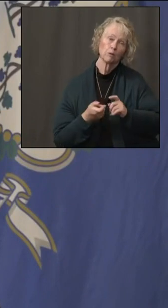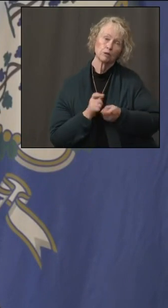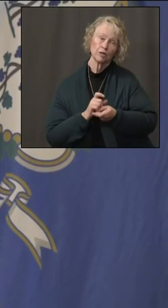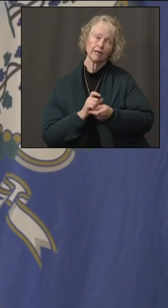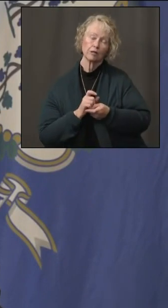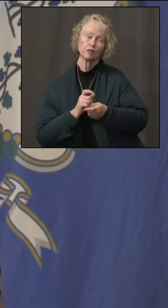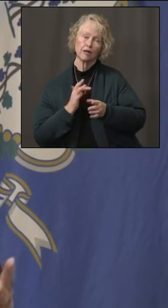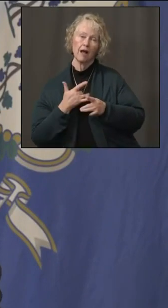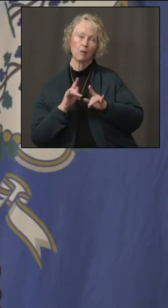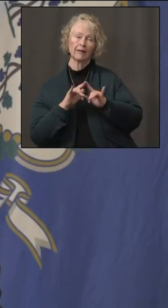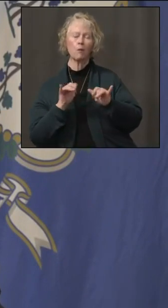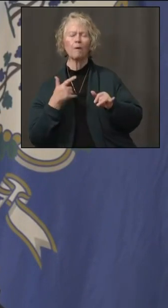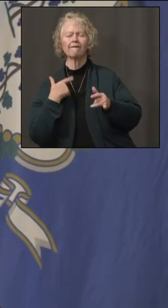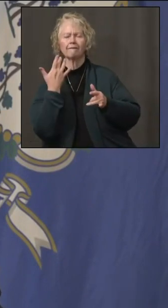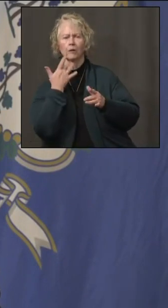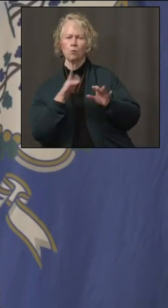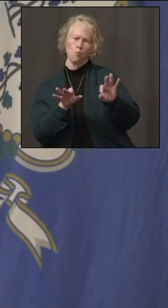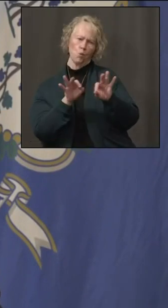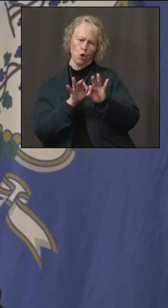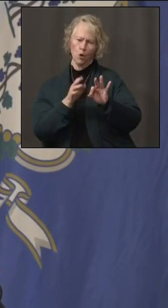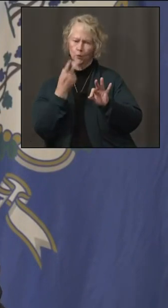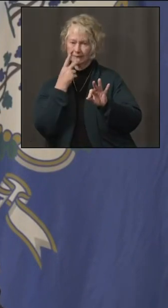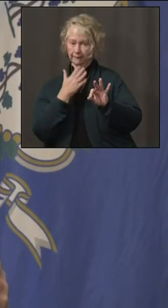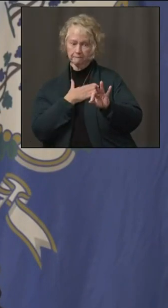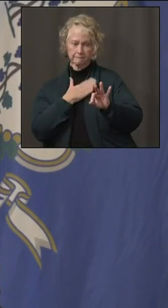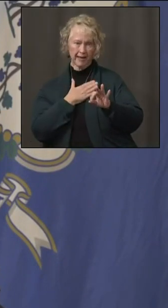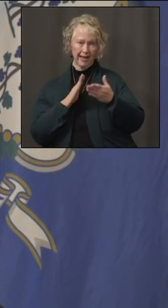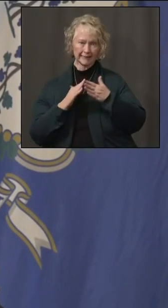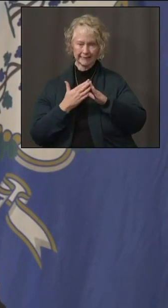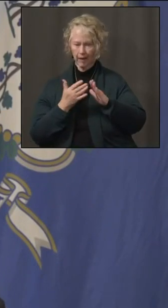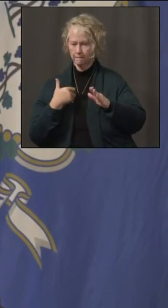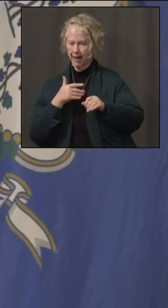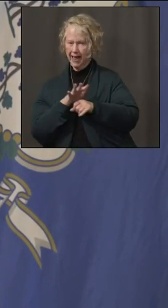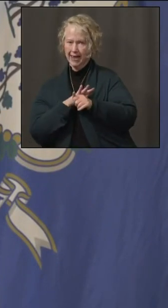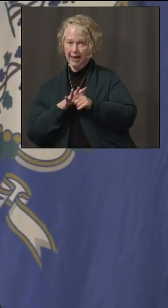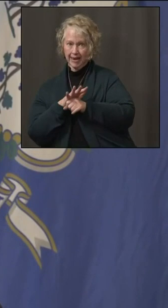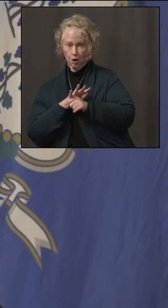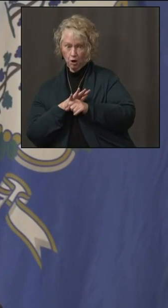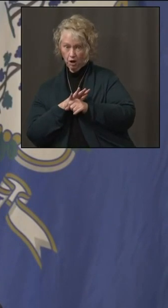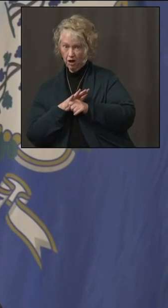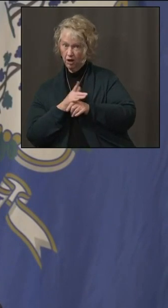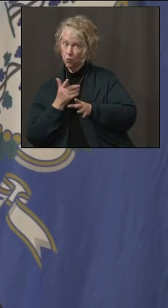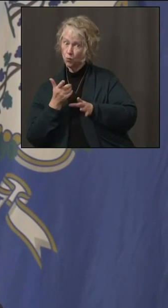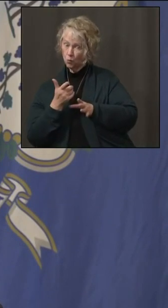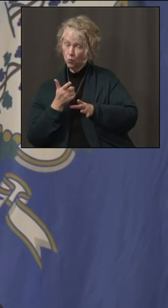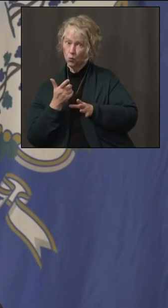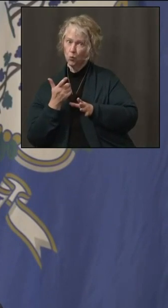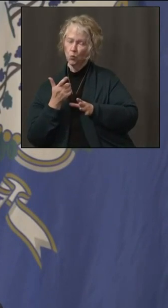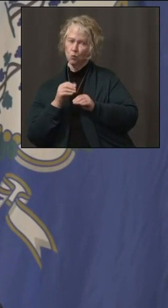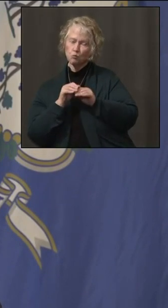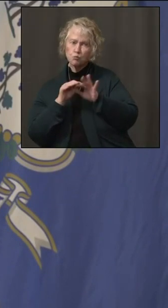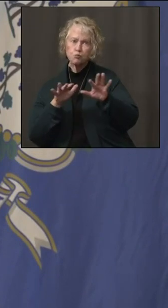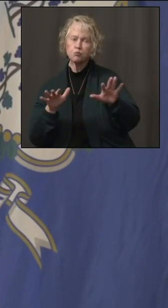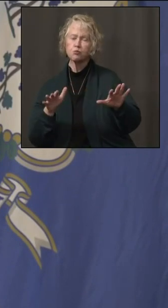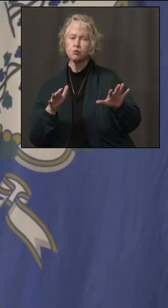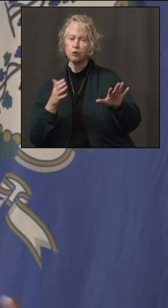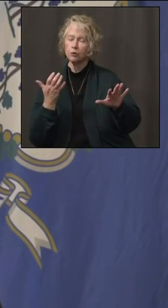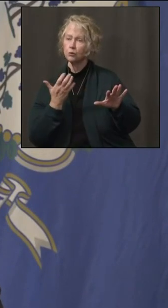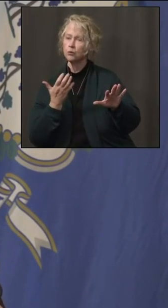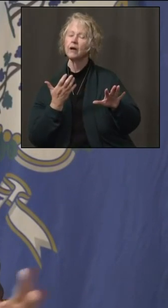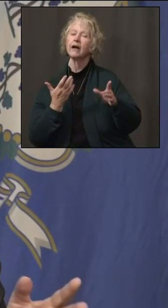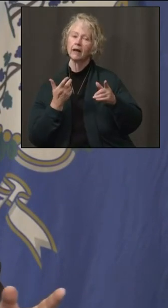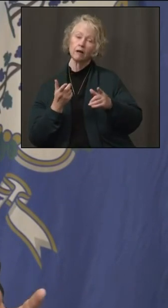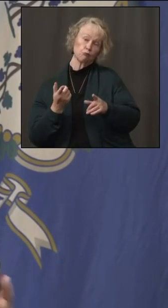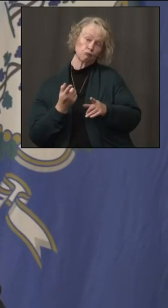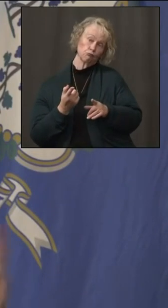worthwhile for you to see where your town is, where your region is in terms of the heat map and infection. But you're absolutely right.